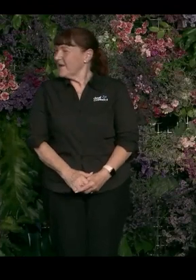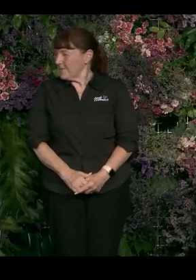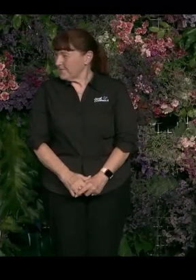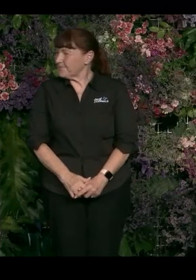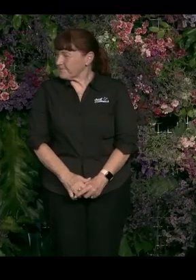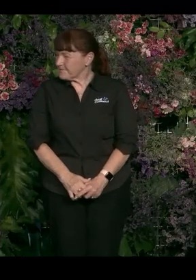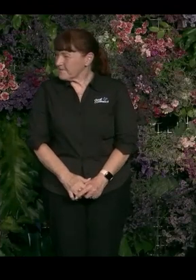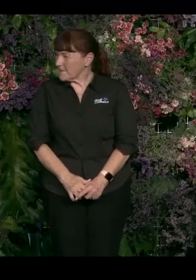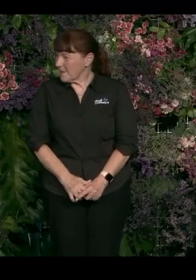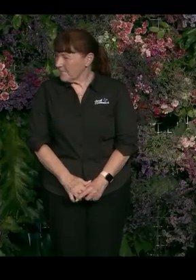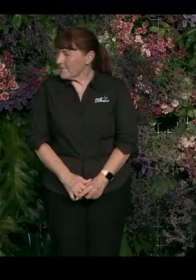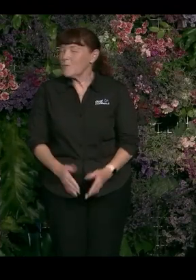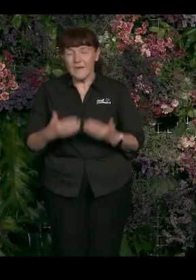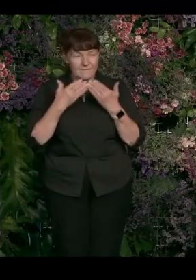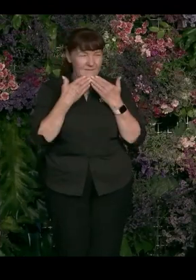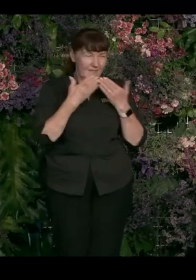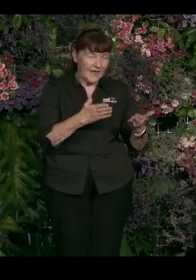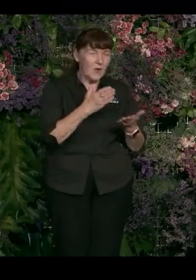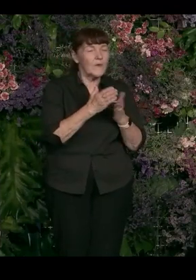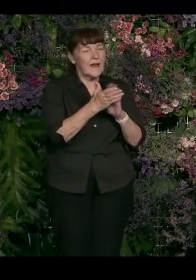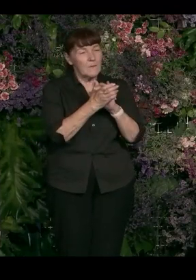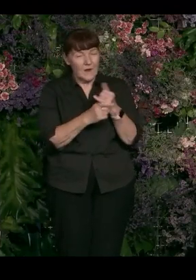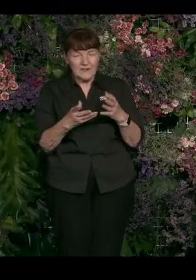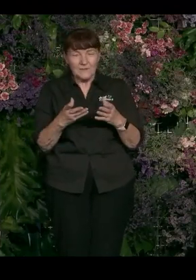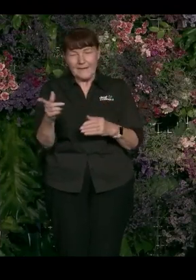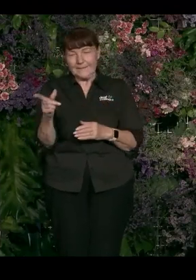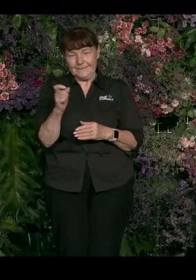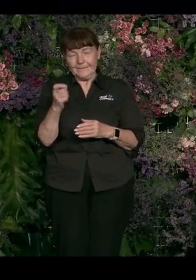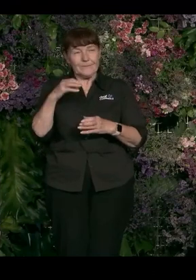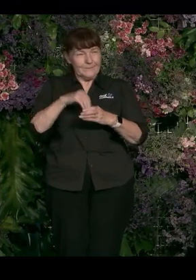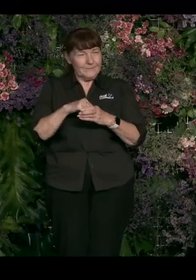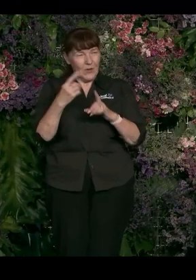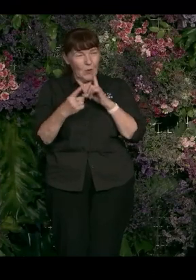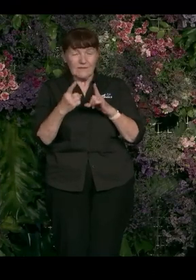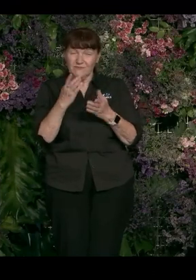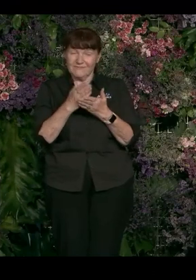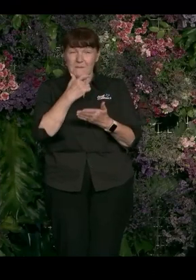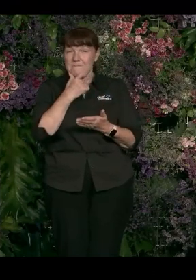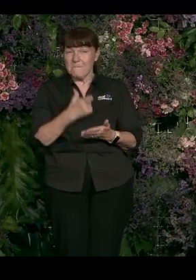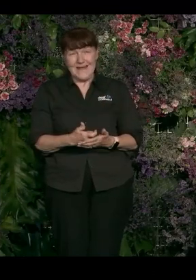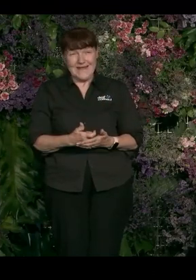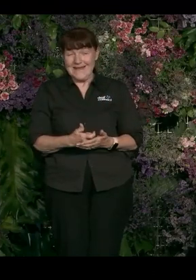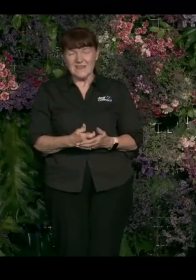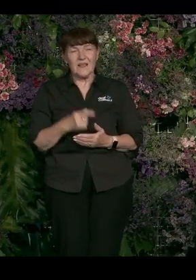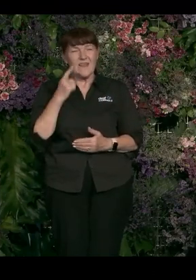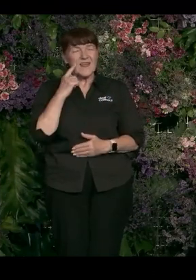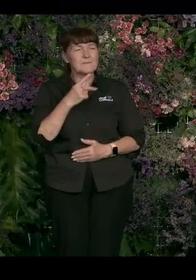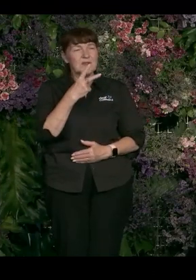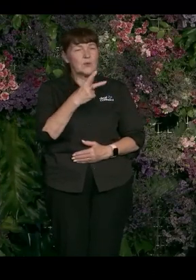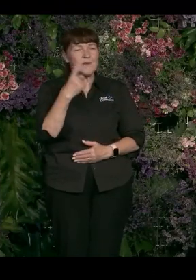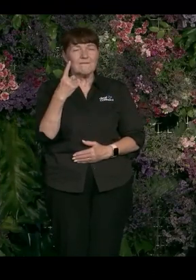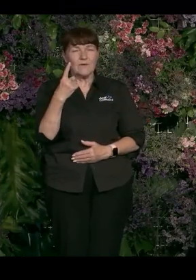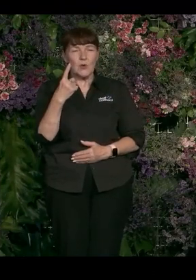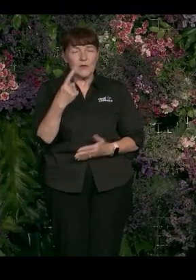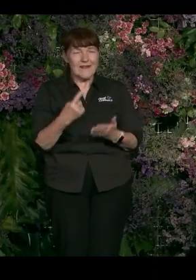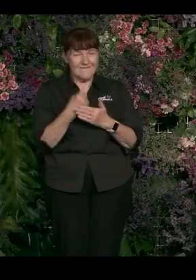Right? Well, thank you. And I really appreciate being included in this conference. It's been truly amazing. I think this is my 21st event in